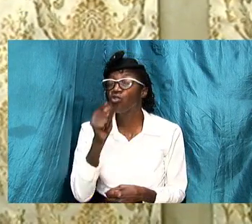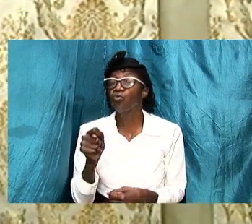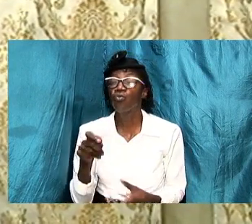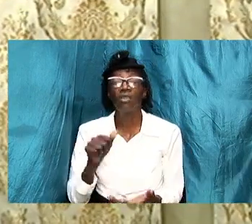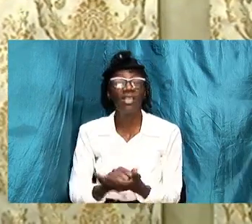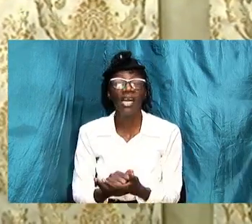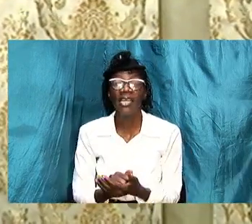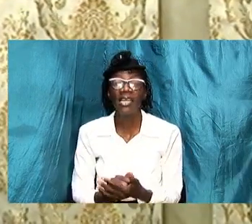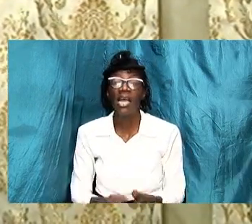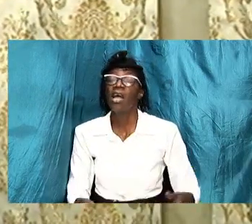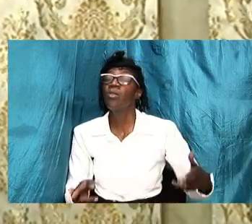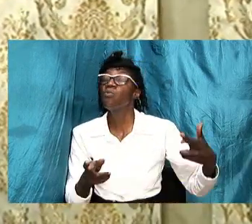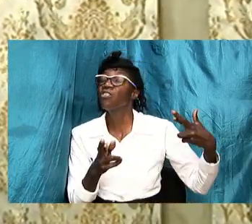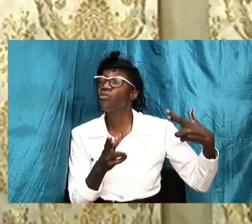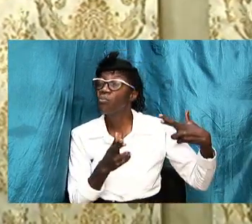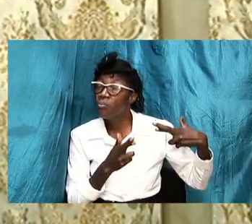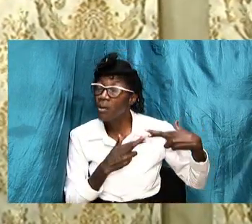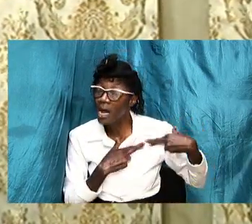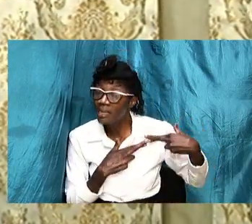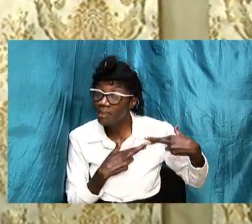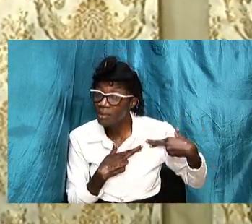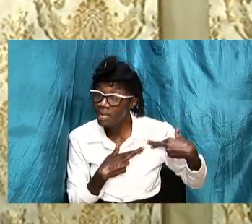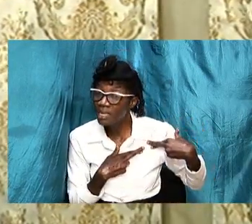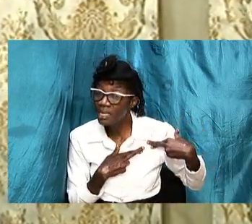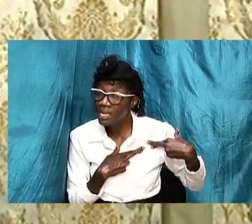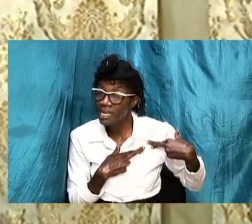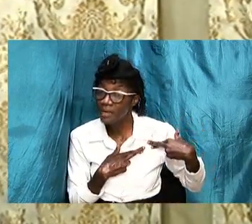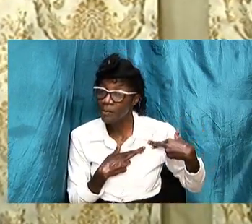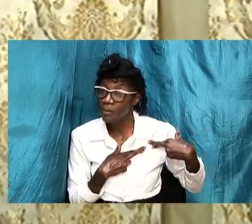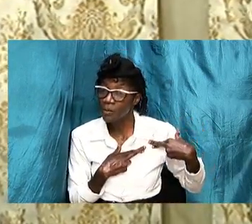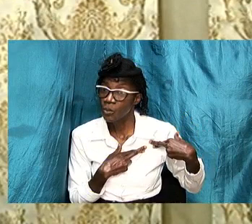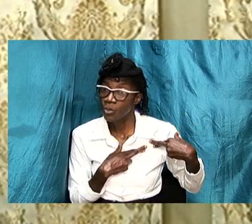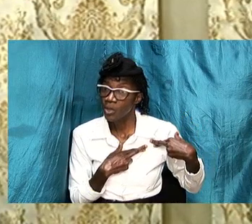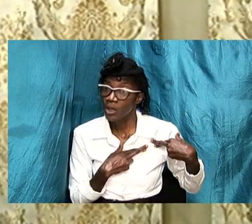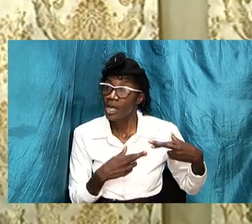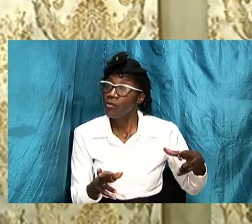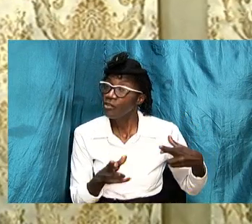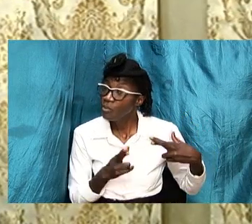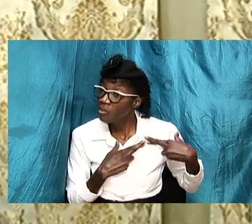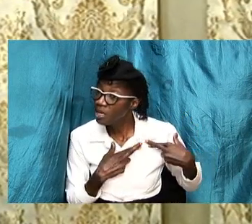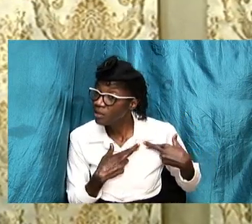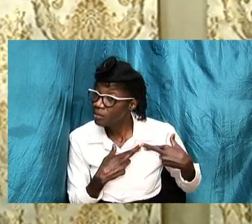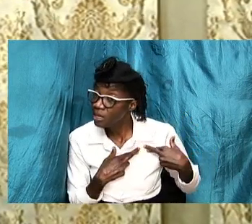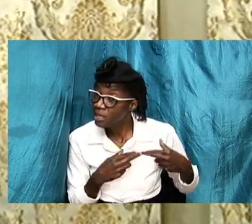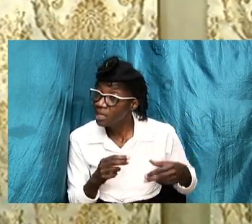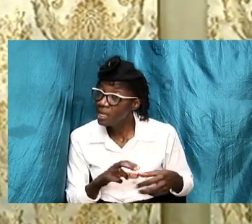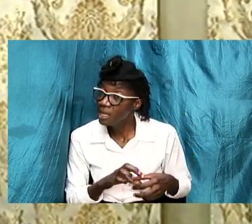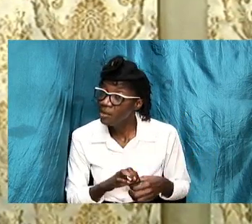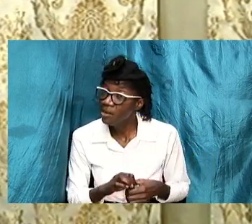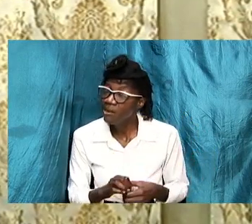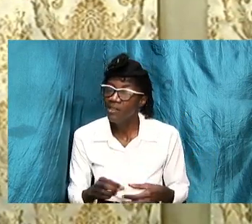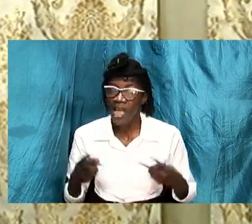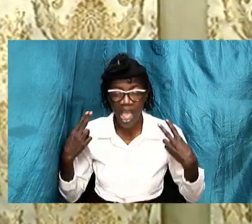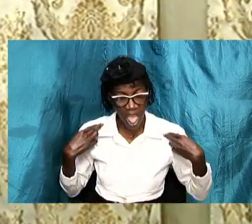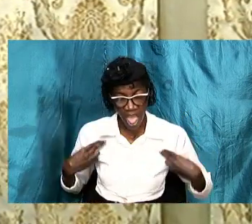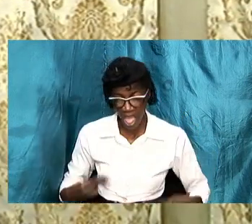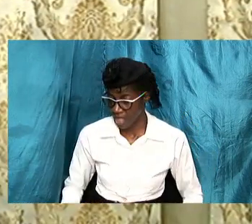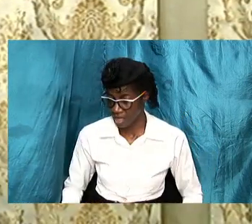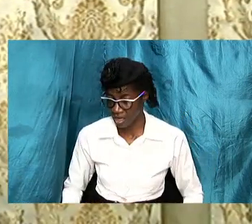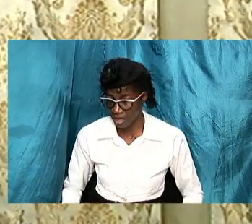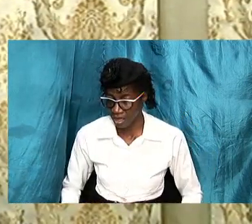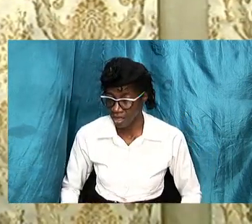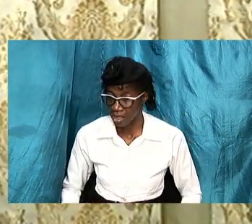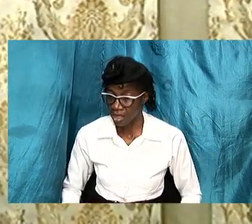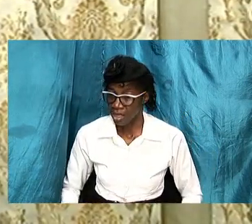responsibility the ultimate responsibility for the health and the well